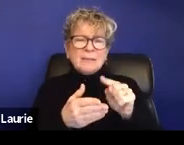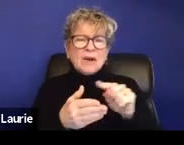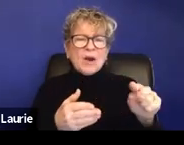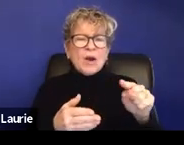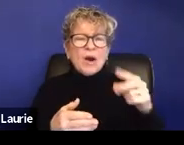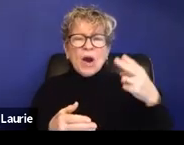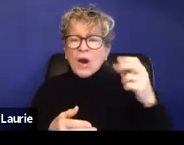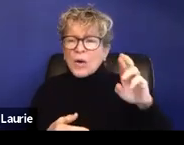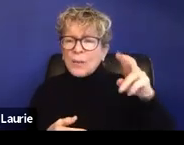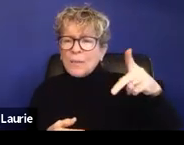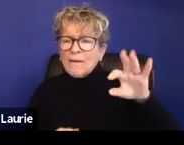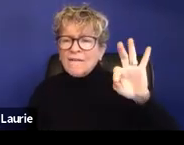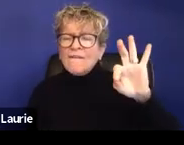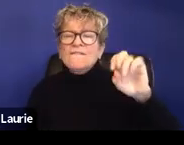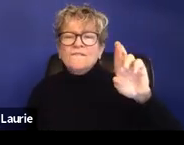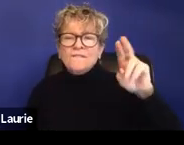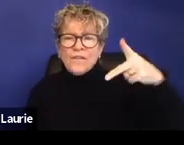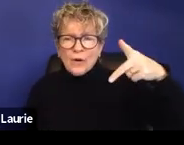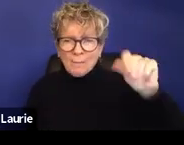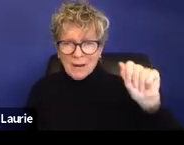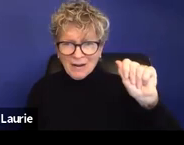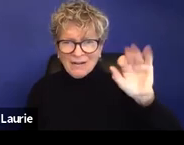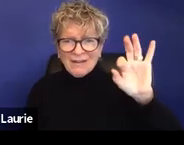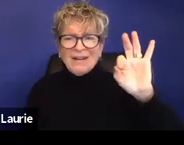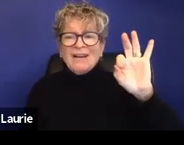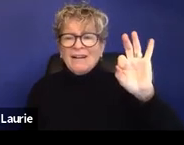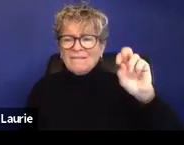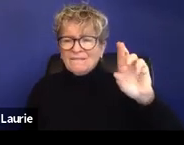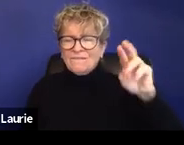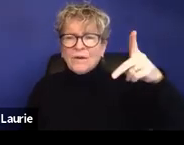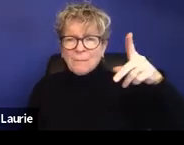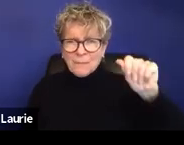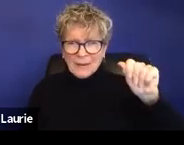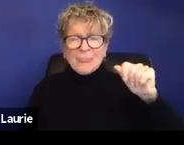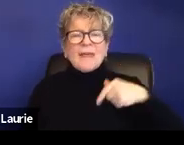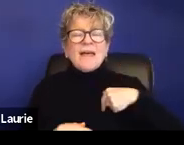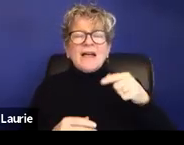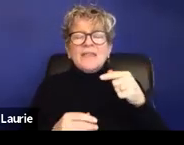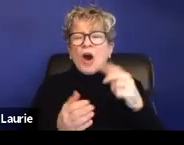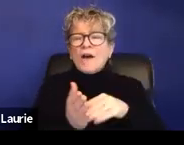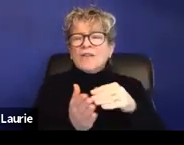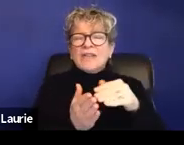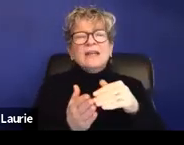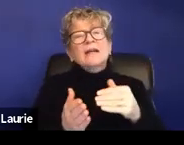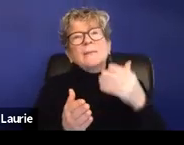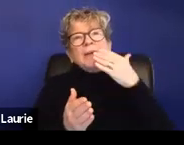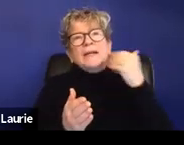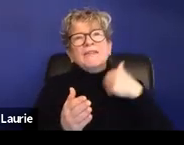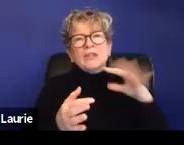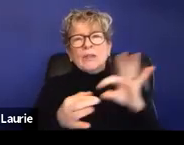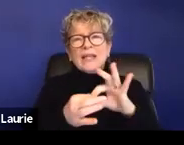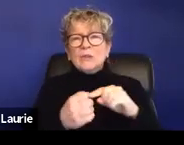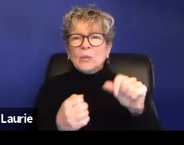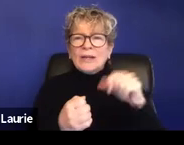as a reason not to provide information to the student, um, because they'll say, oh, well, we can't, if it's connected to any other